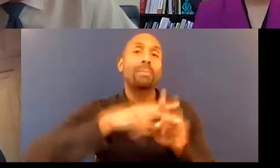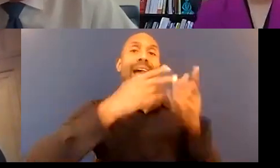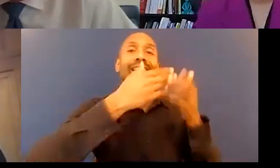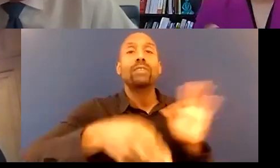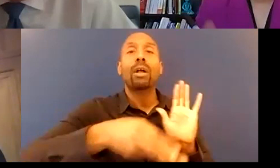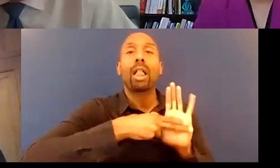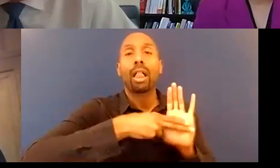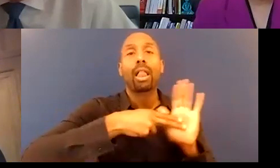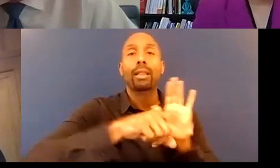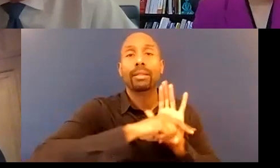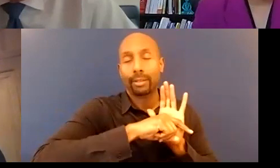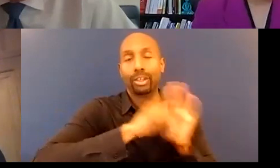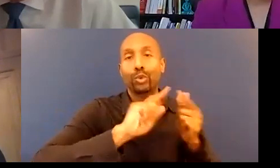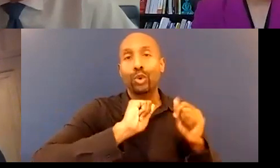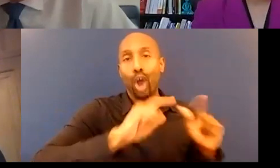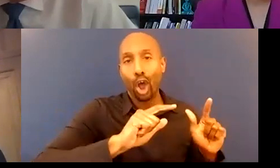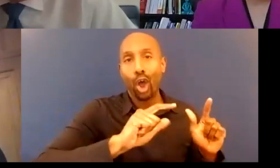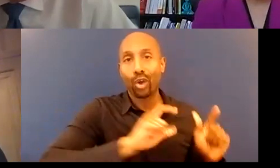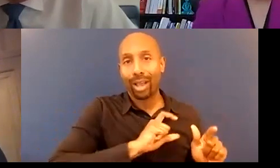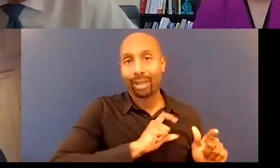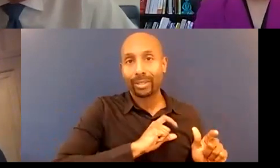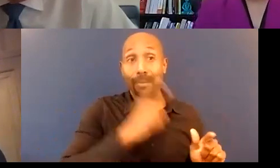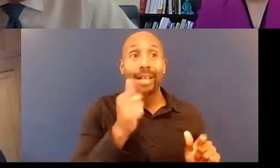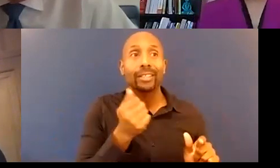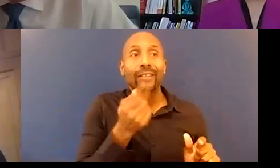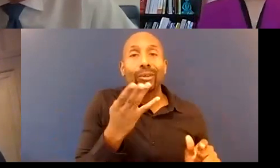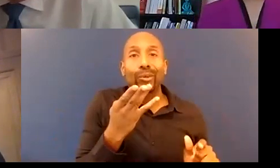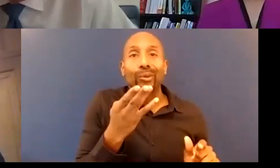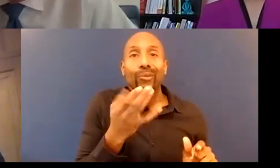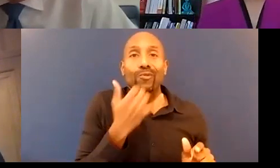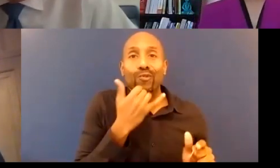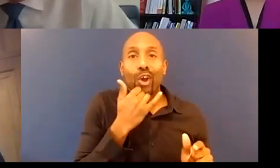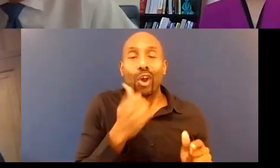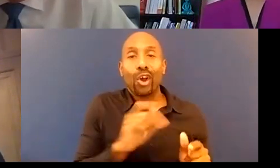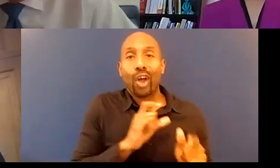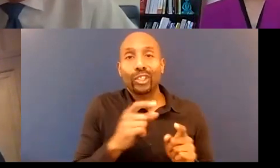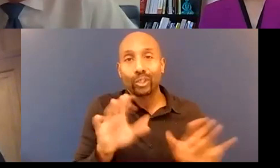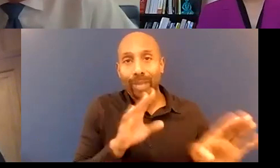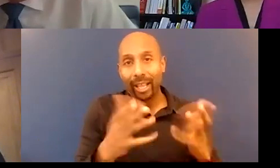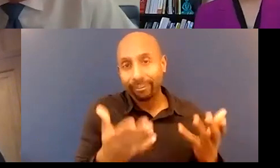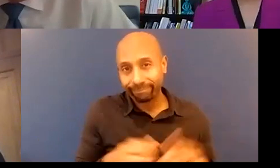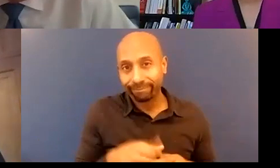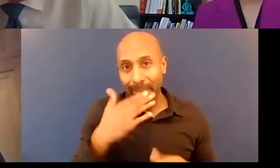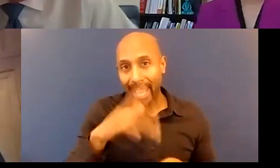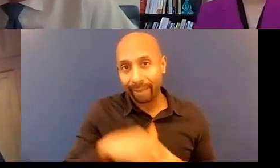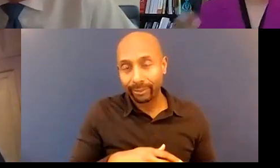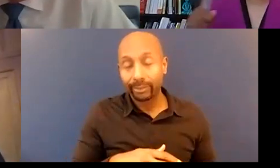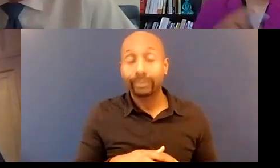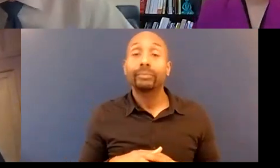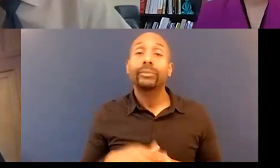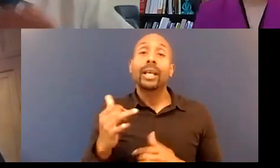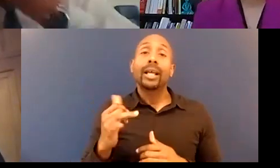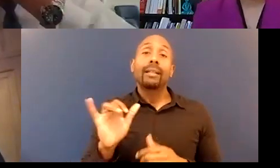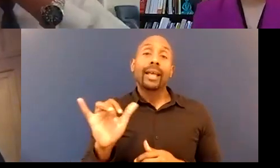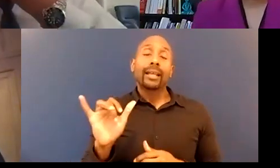of a few officers and essentially right now you got kids out there that the minute they see somebody in a uniform you know it doesn't matter who that person is